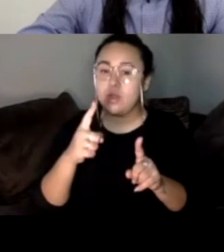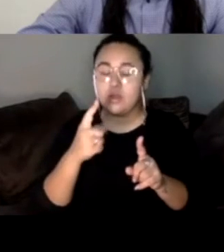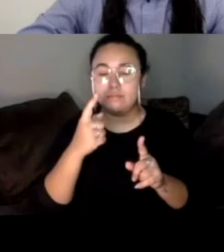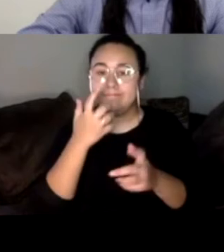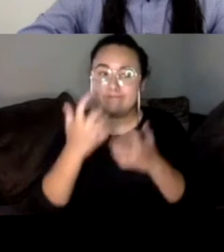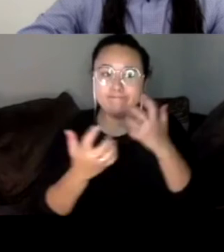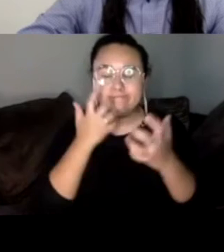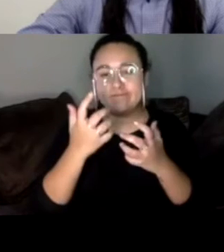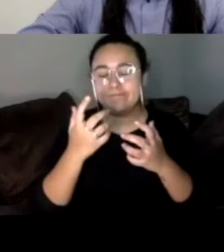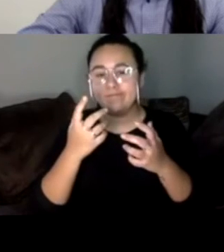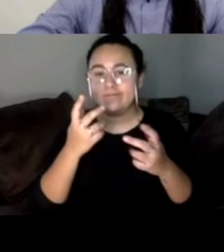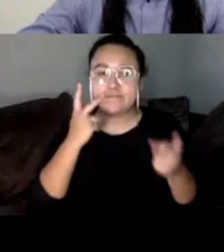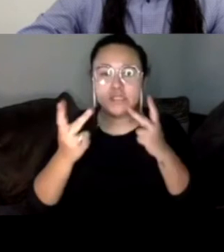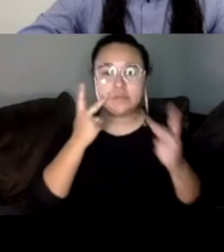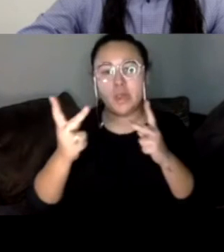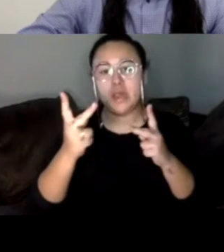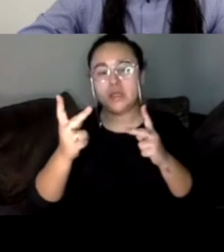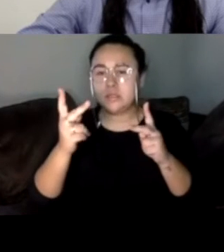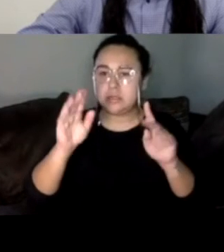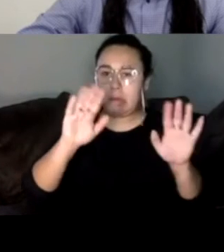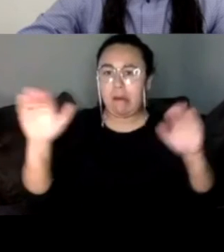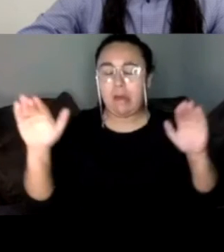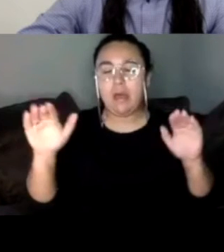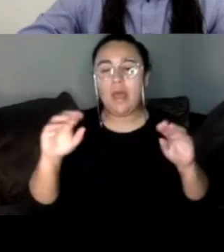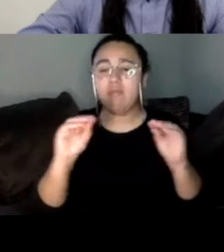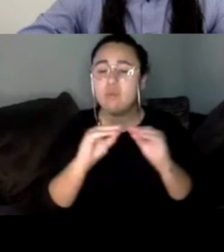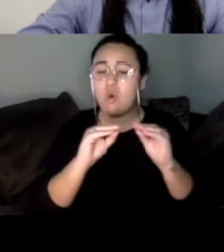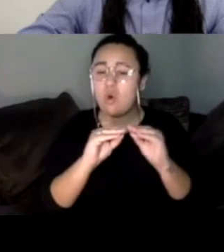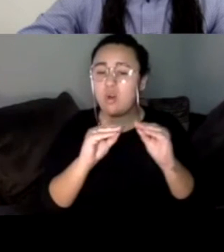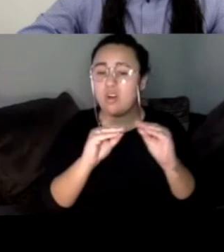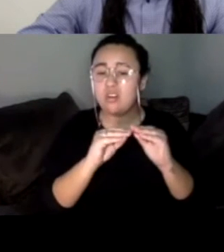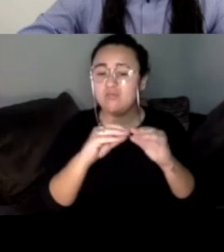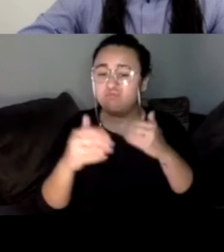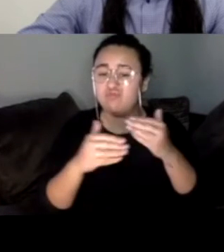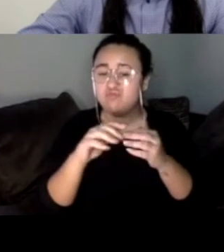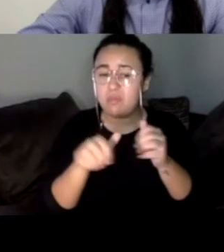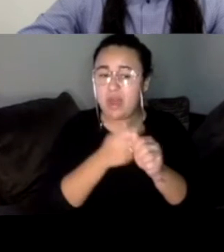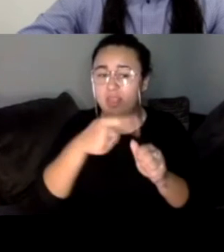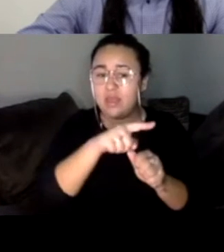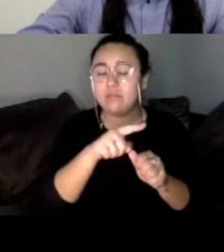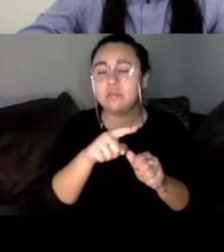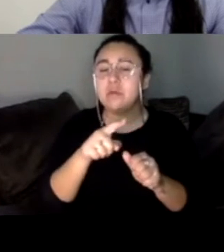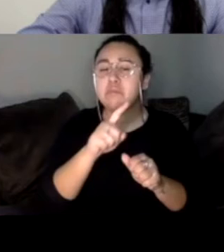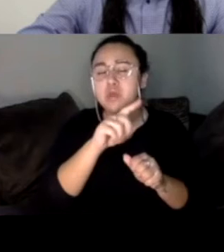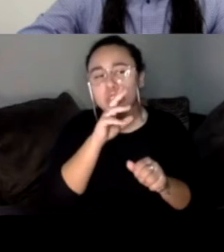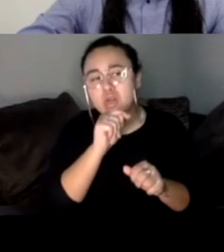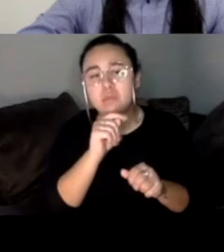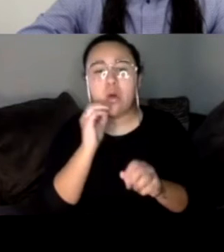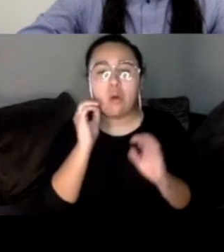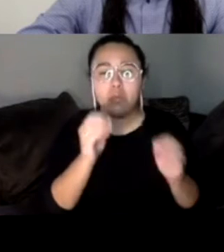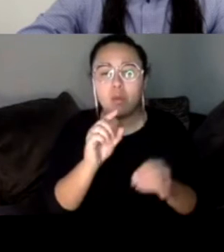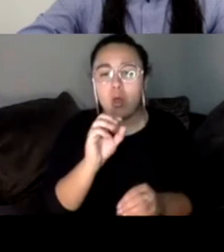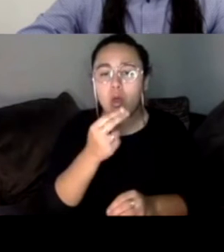have a lot more visibility and a lot more momentum behind them. Um, and several of them, whenever, you know, talking about homelessness, other issues,